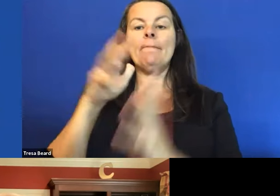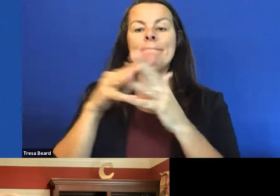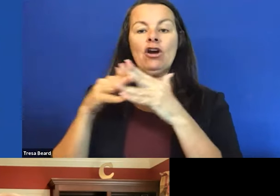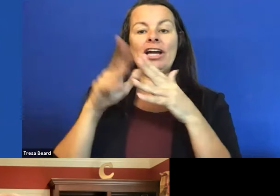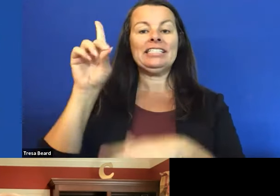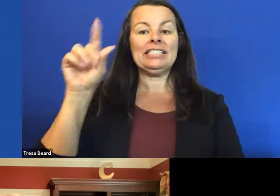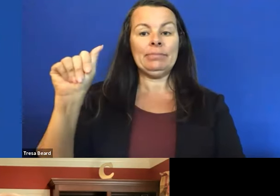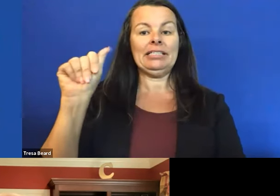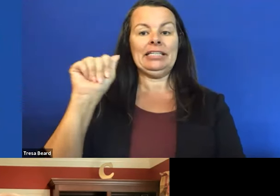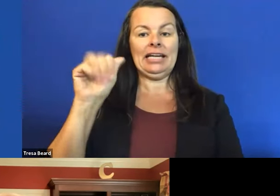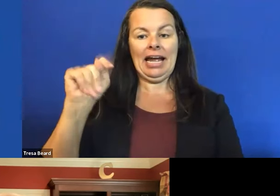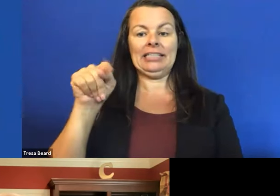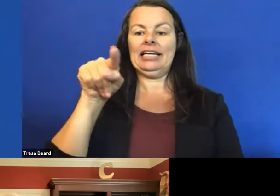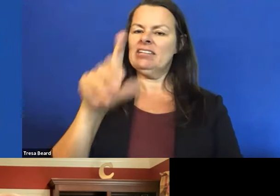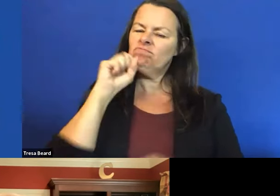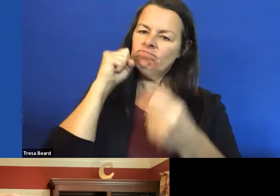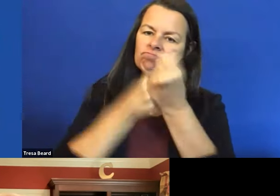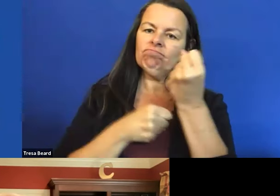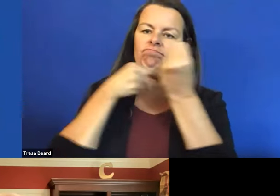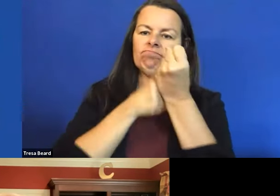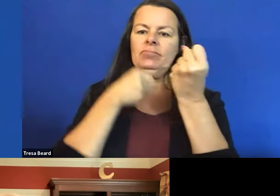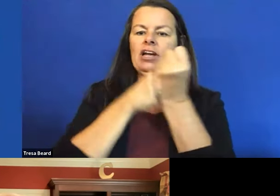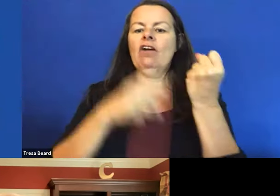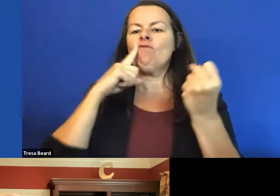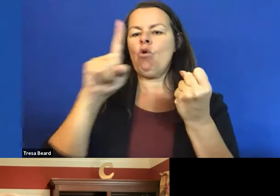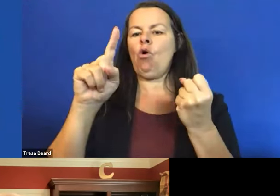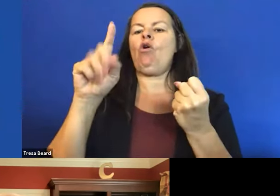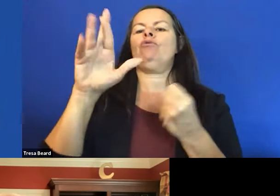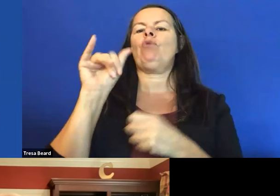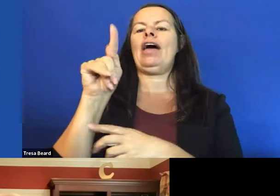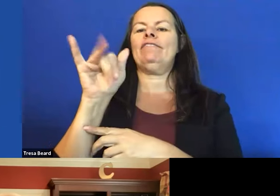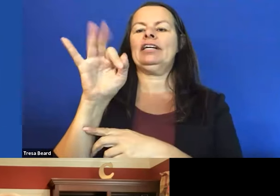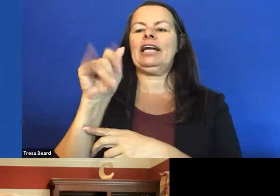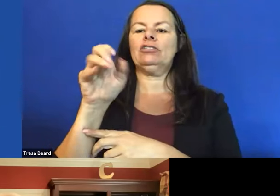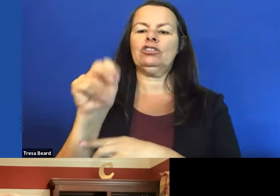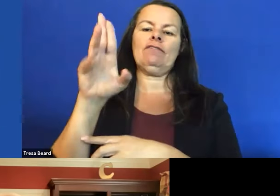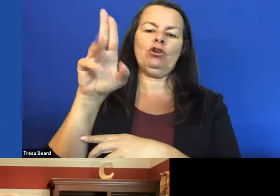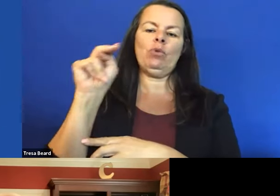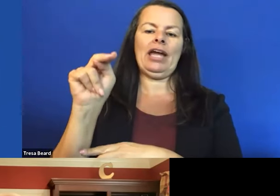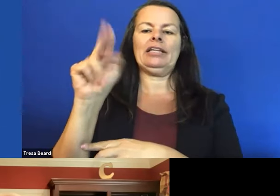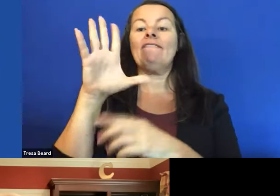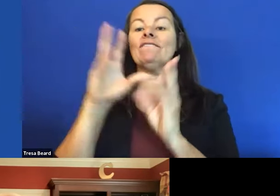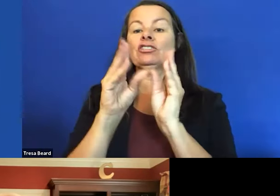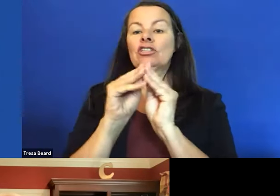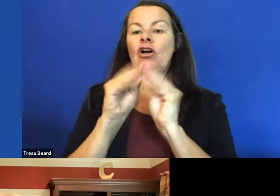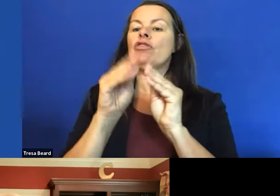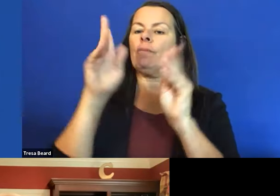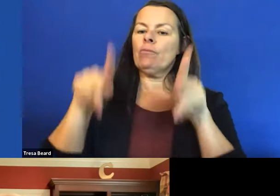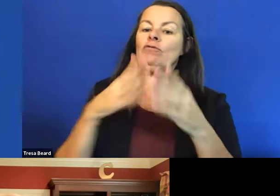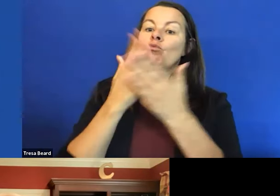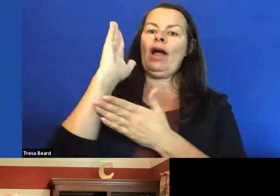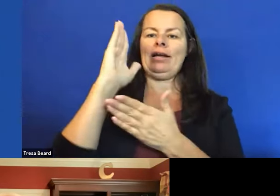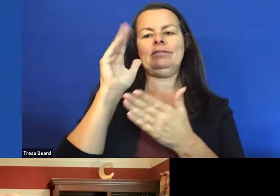Tony advocated for the ratification of the UN Convention on the Rights of Persons with Disabilities, which is tremendous all by